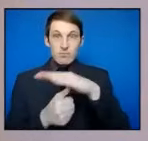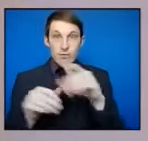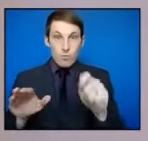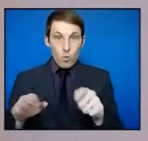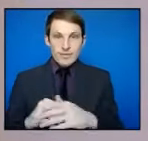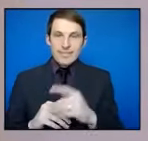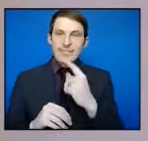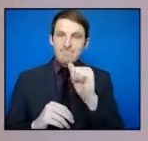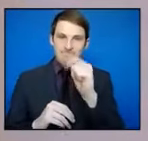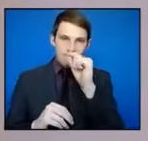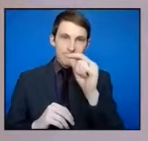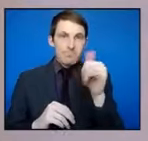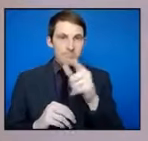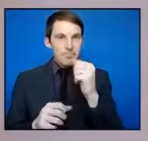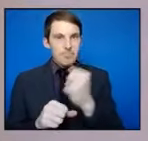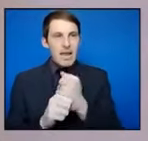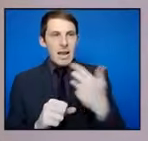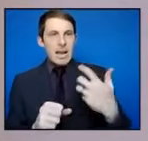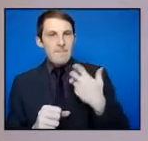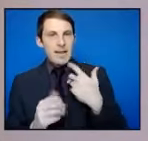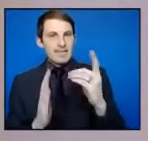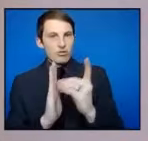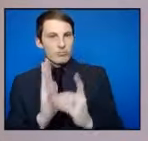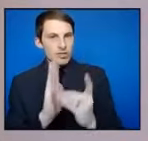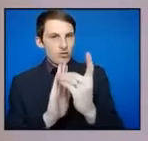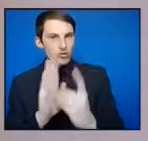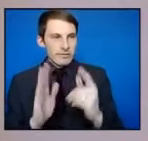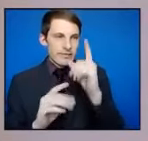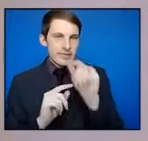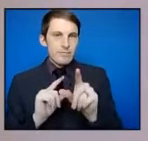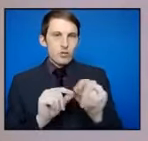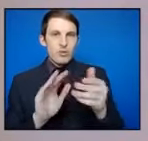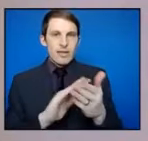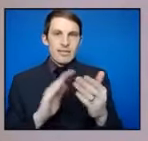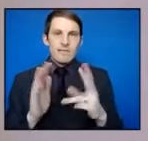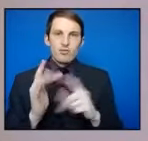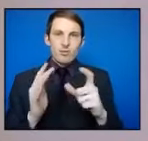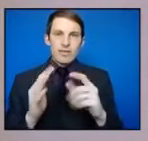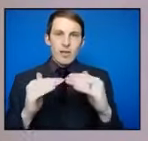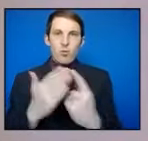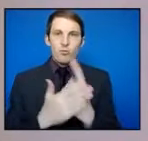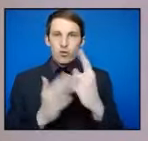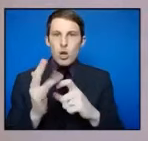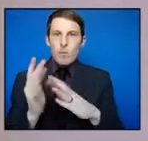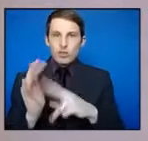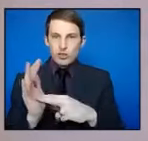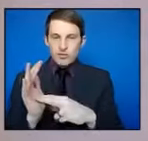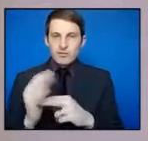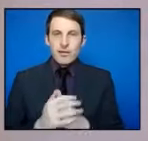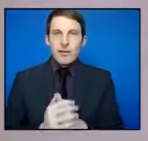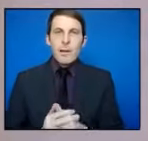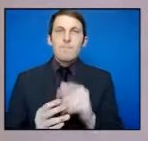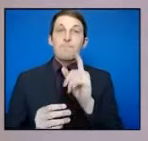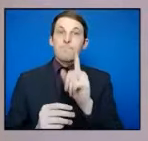make a complaint of discrimination and they could pursue that at the Victorian Equal Opportunity Commission. But is, as a matter of